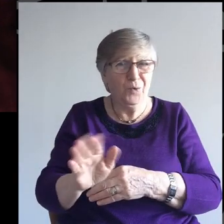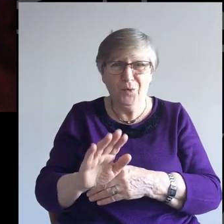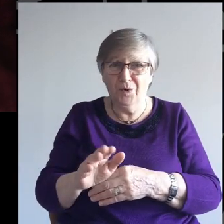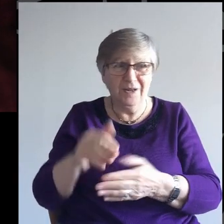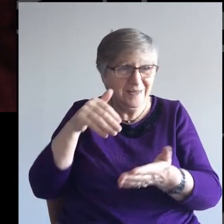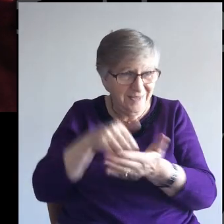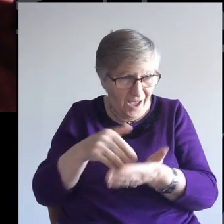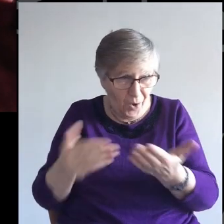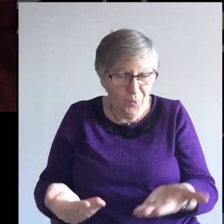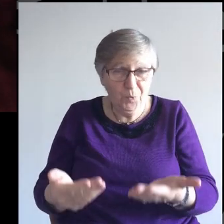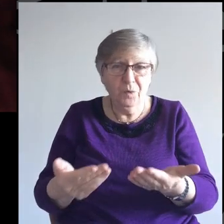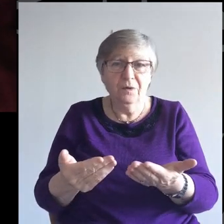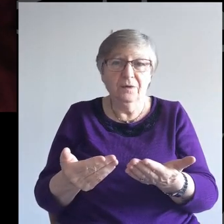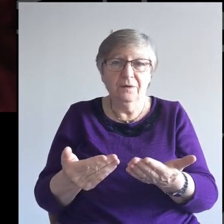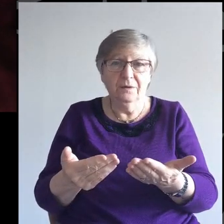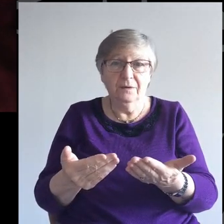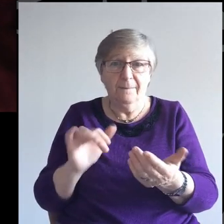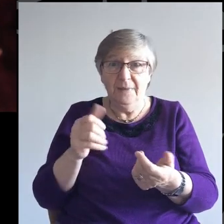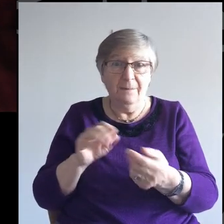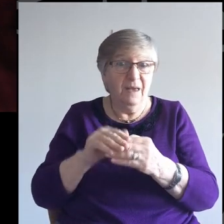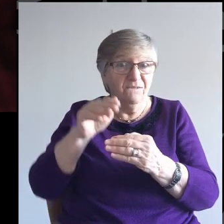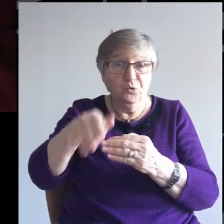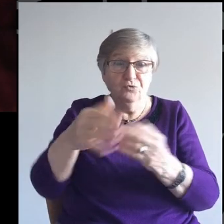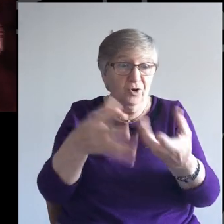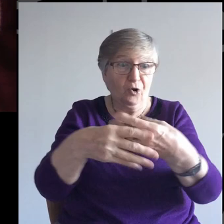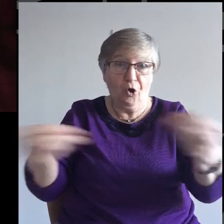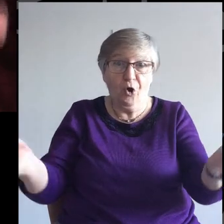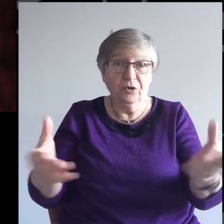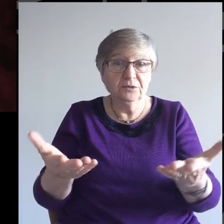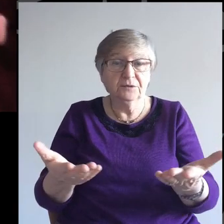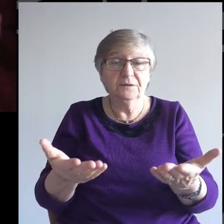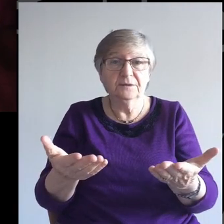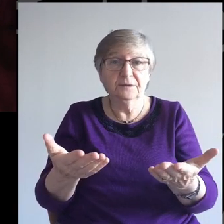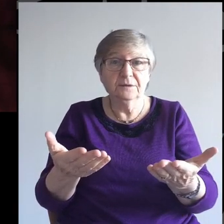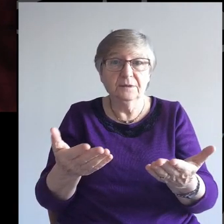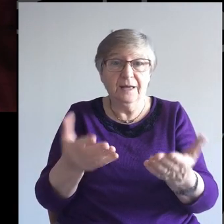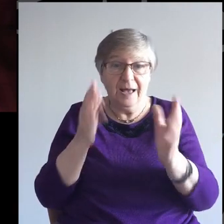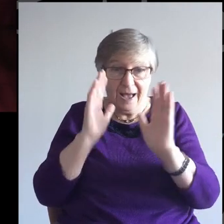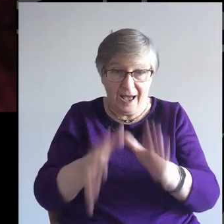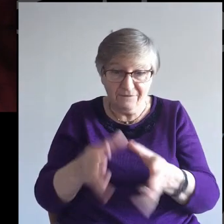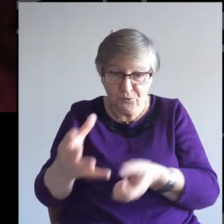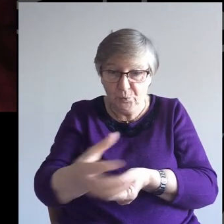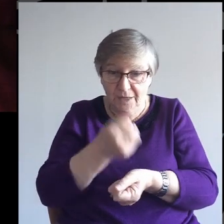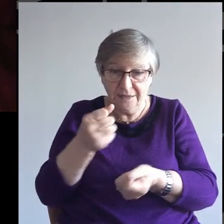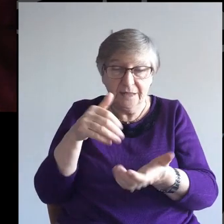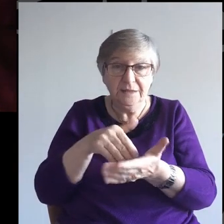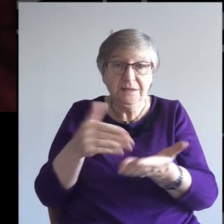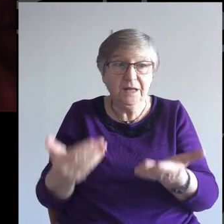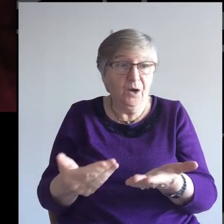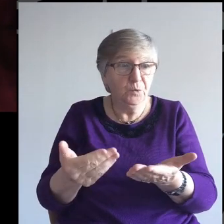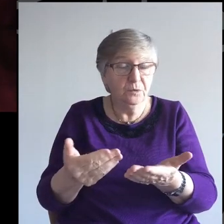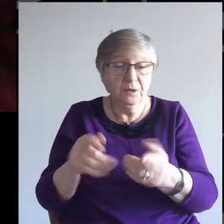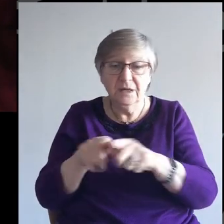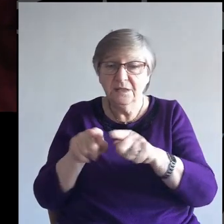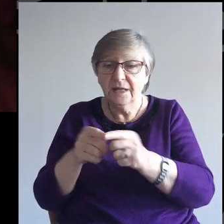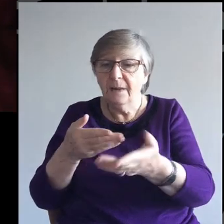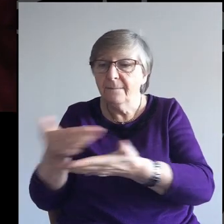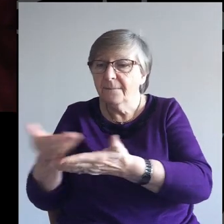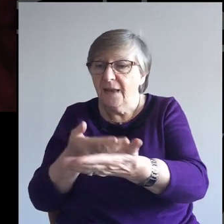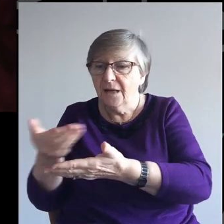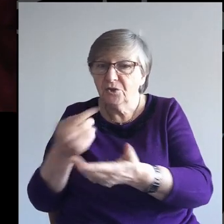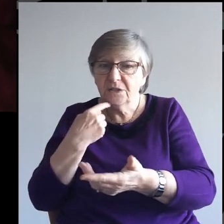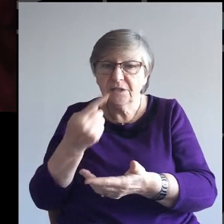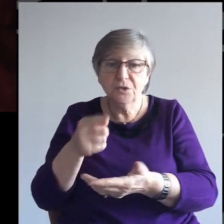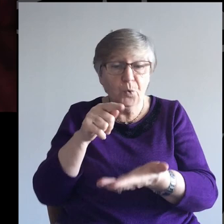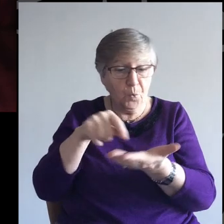No, it might not be there in the future. He makes sure he can get it now. And the peril merchant doesn't say, oh, there's